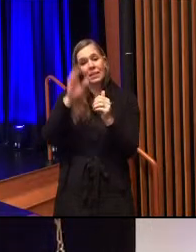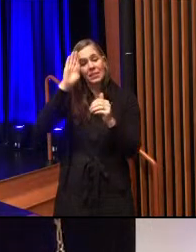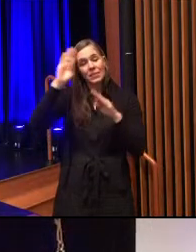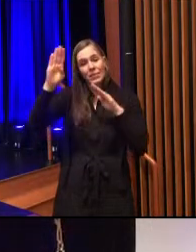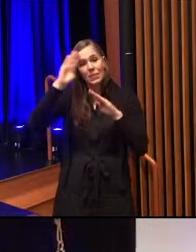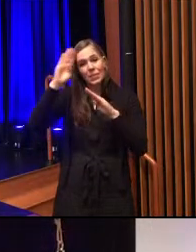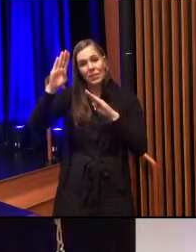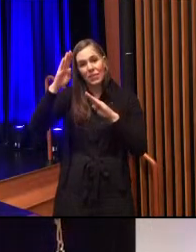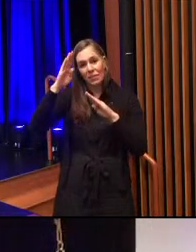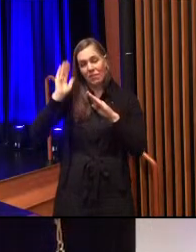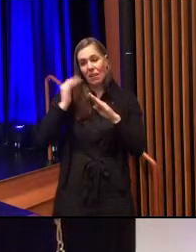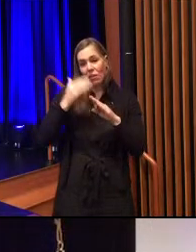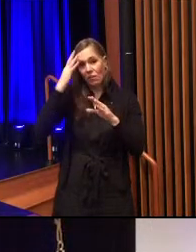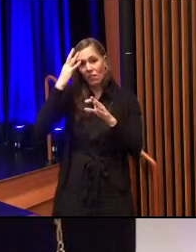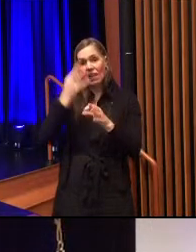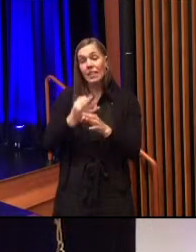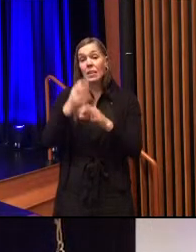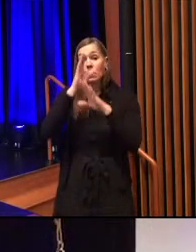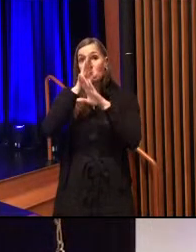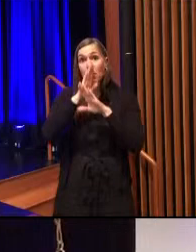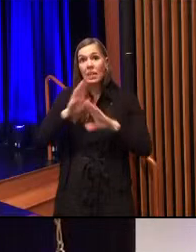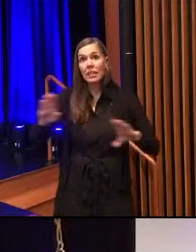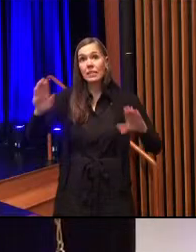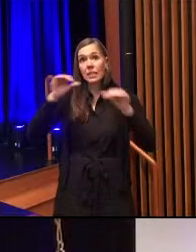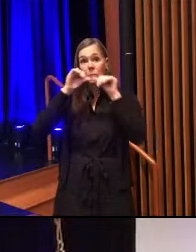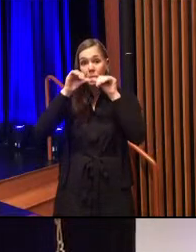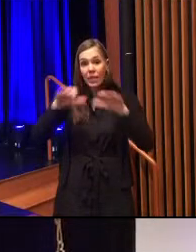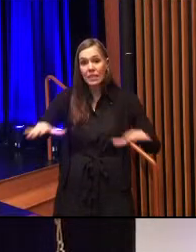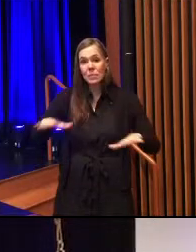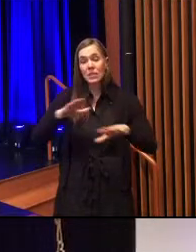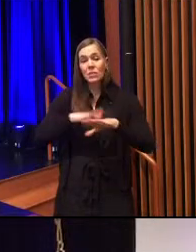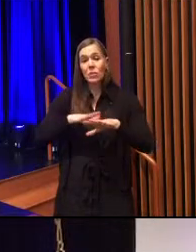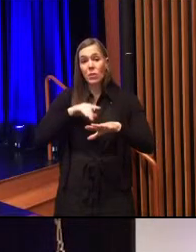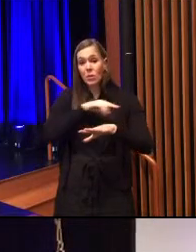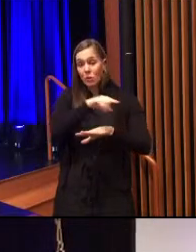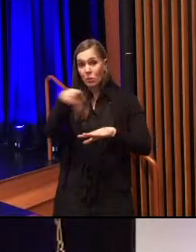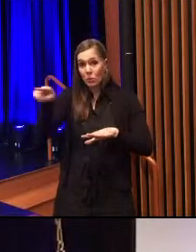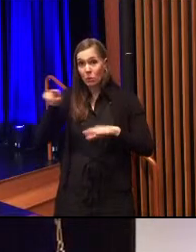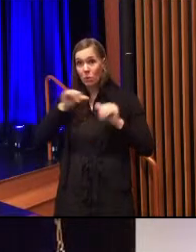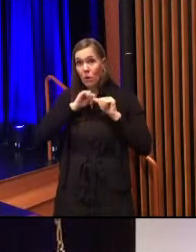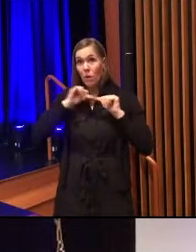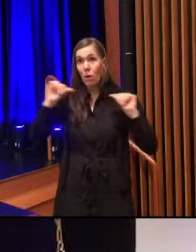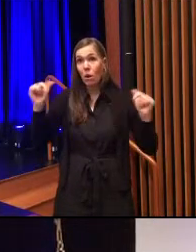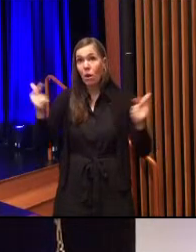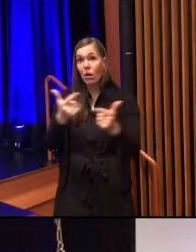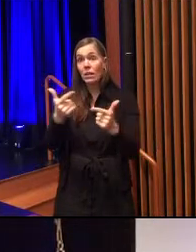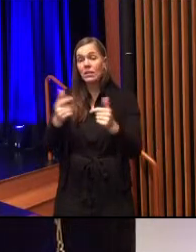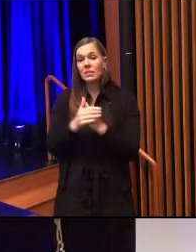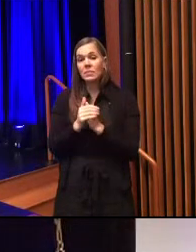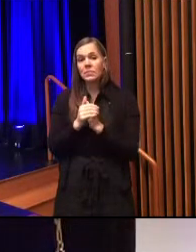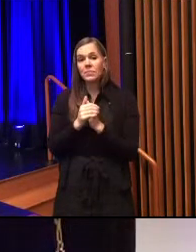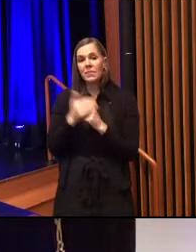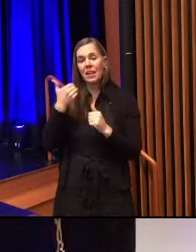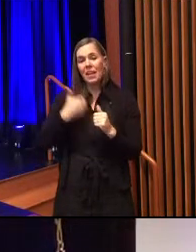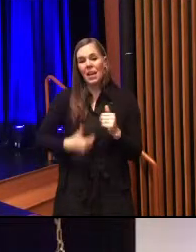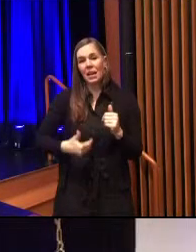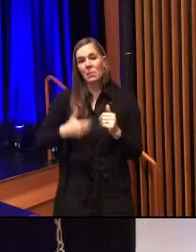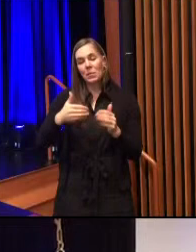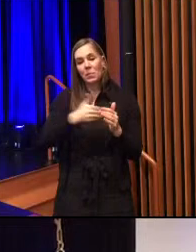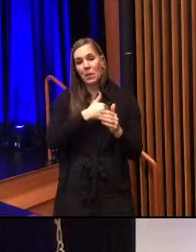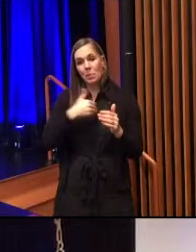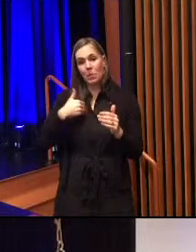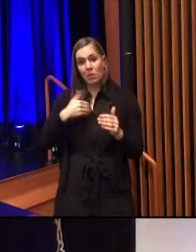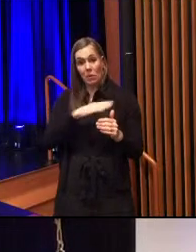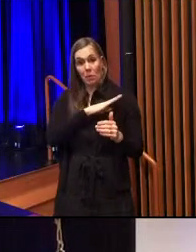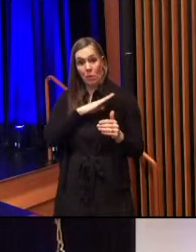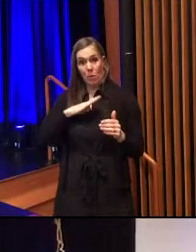-salamu alaykum meaning may peace and blessings be upon all of you. I am Muqaddam Sayed a member of the